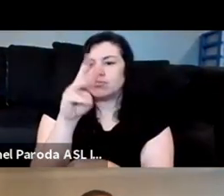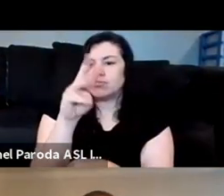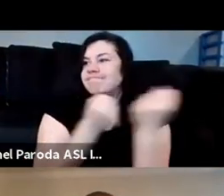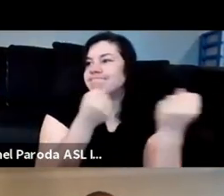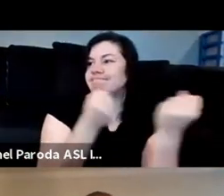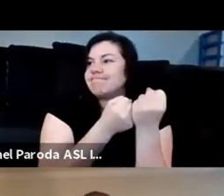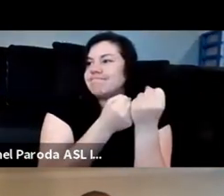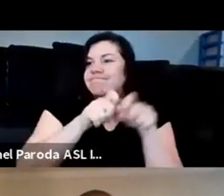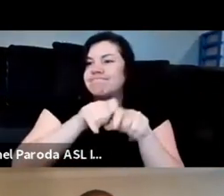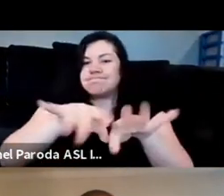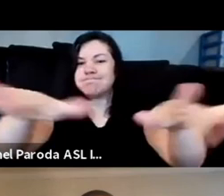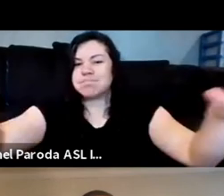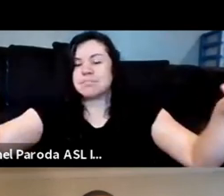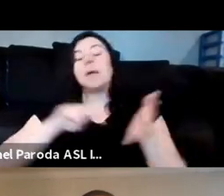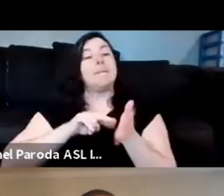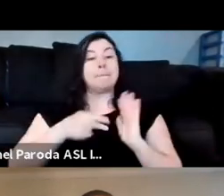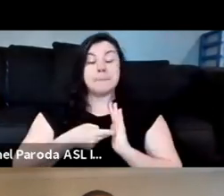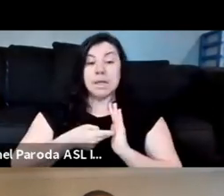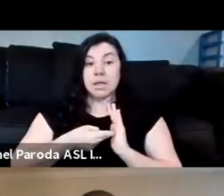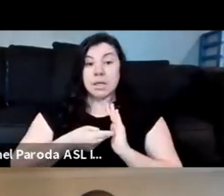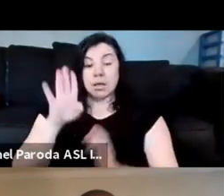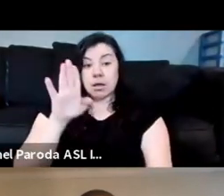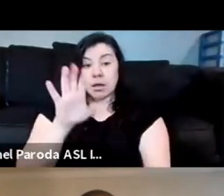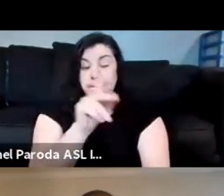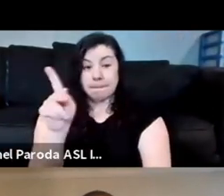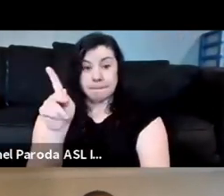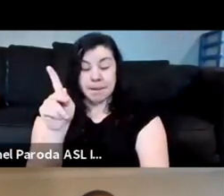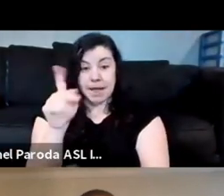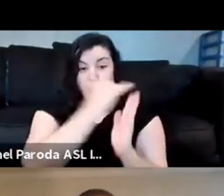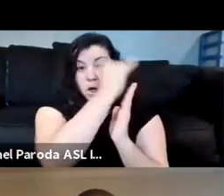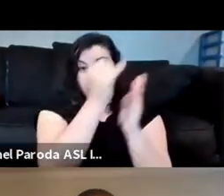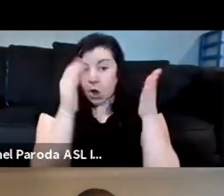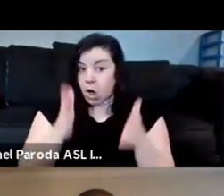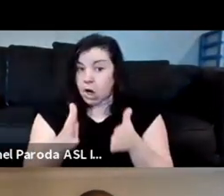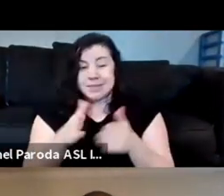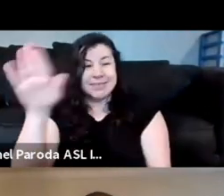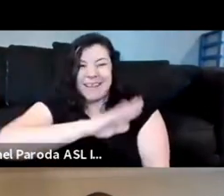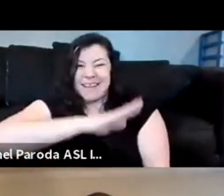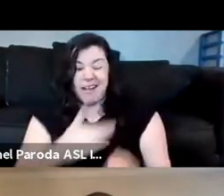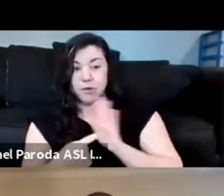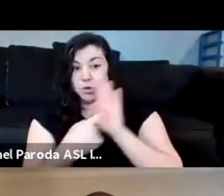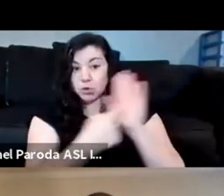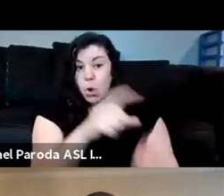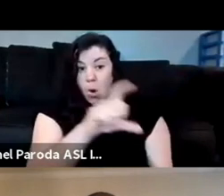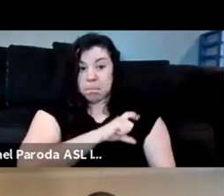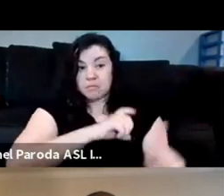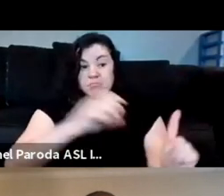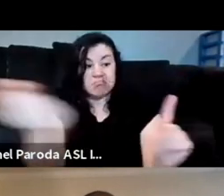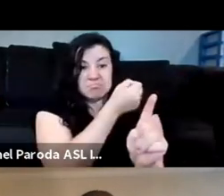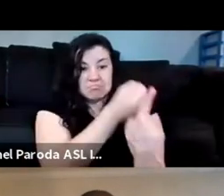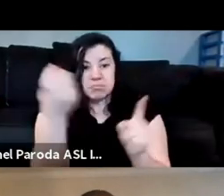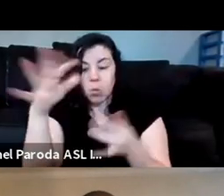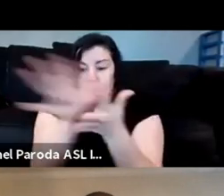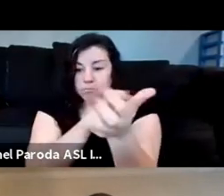that black artists can never grapple with state sanctioned violence or police brutality it's that it has to be